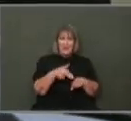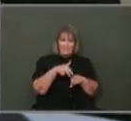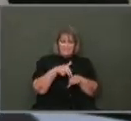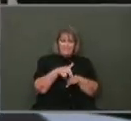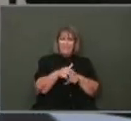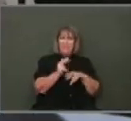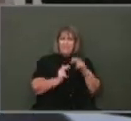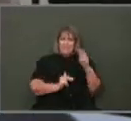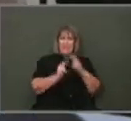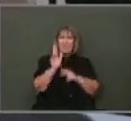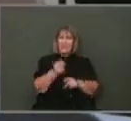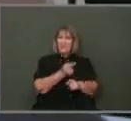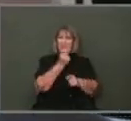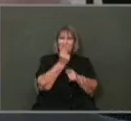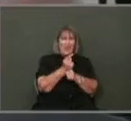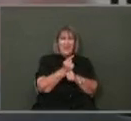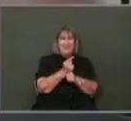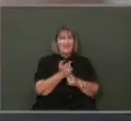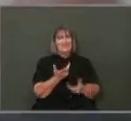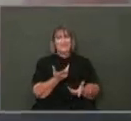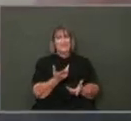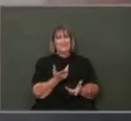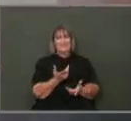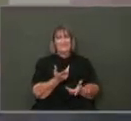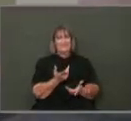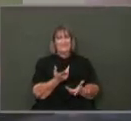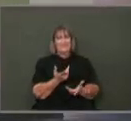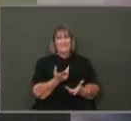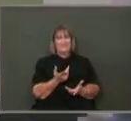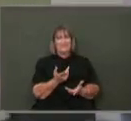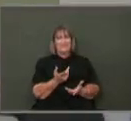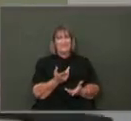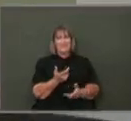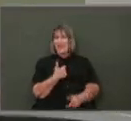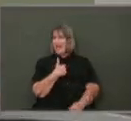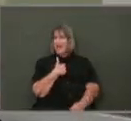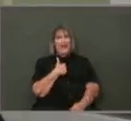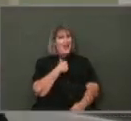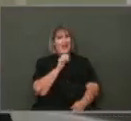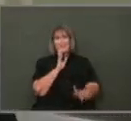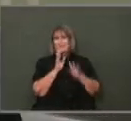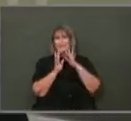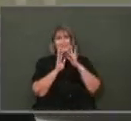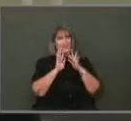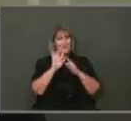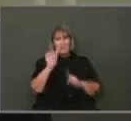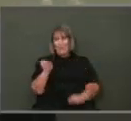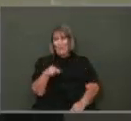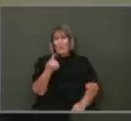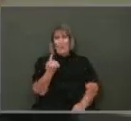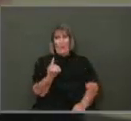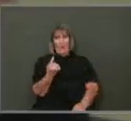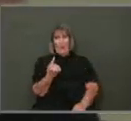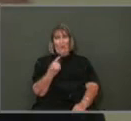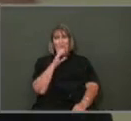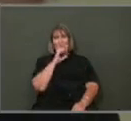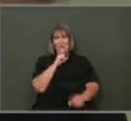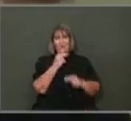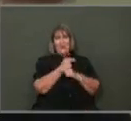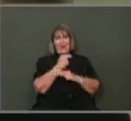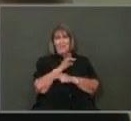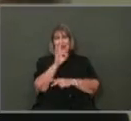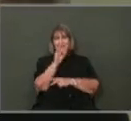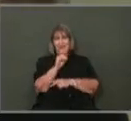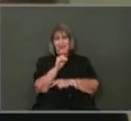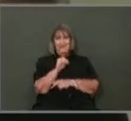at the first time? Because I'm not talking just strictly old Highway 90. I'm